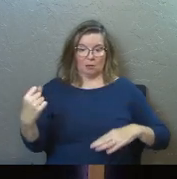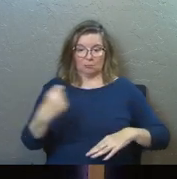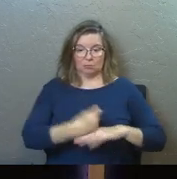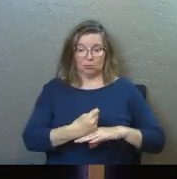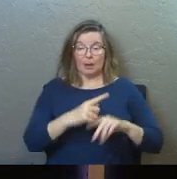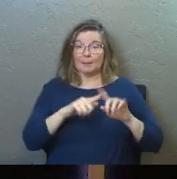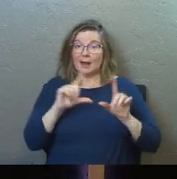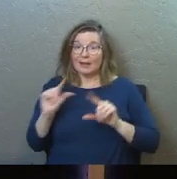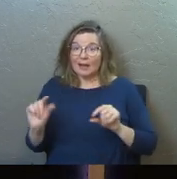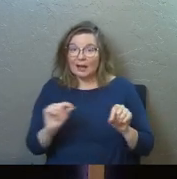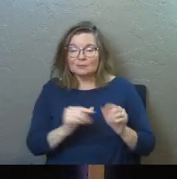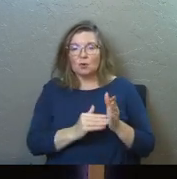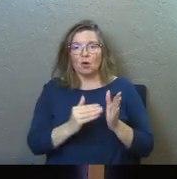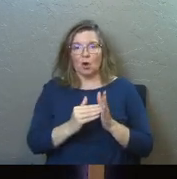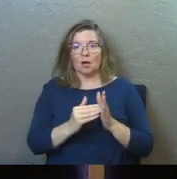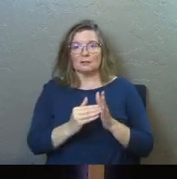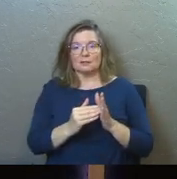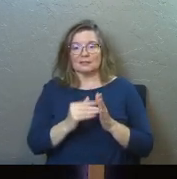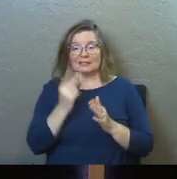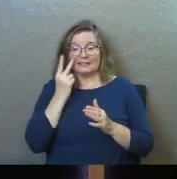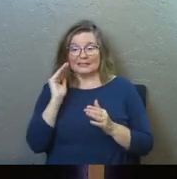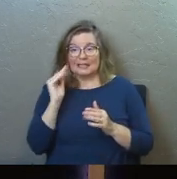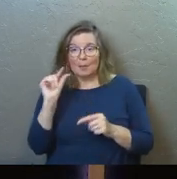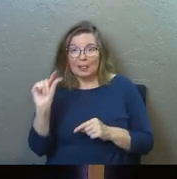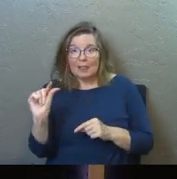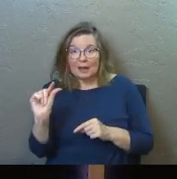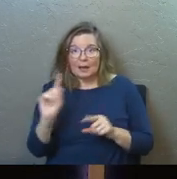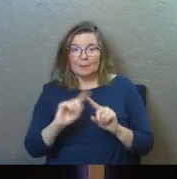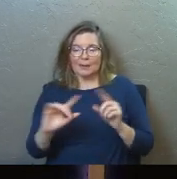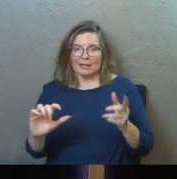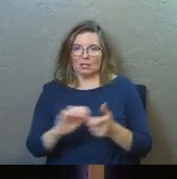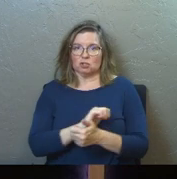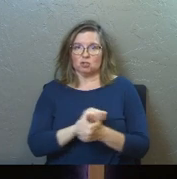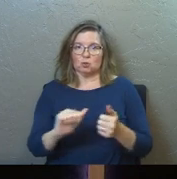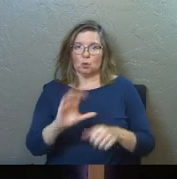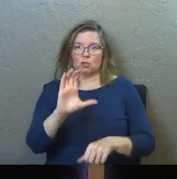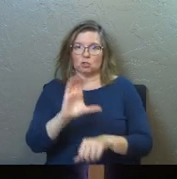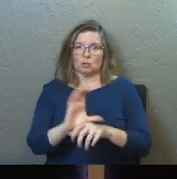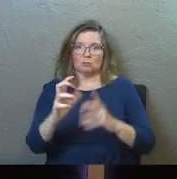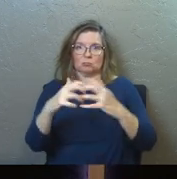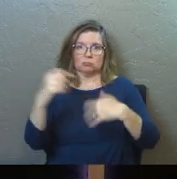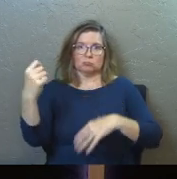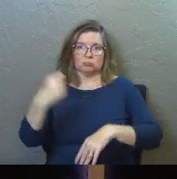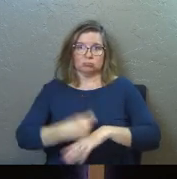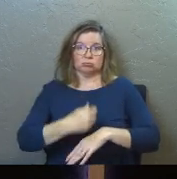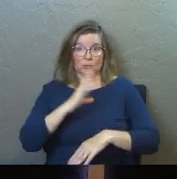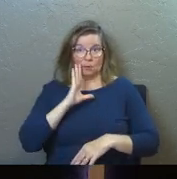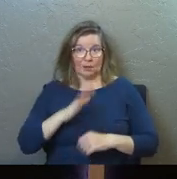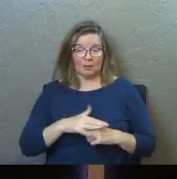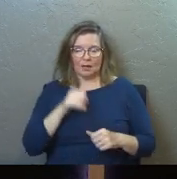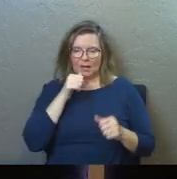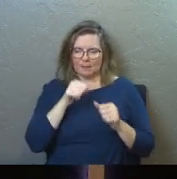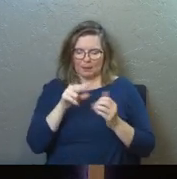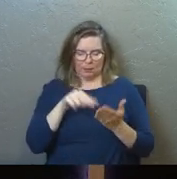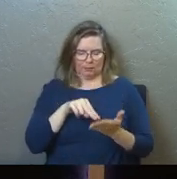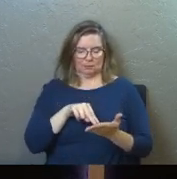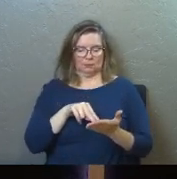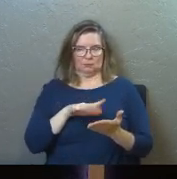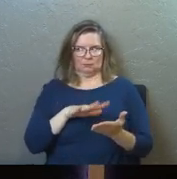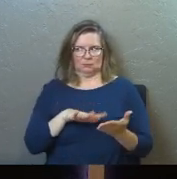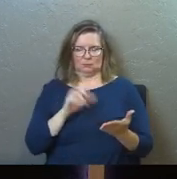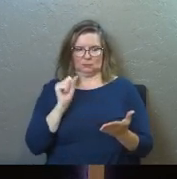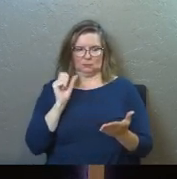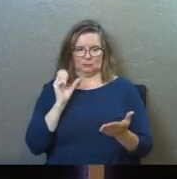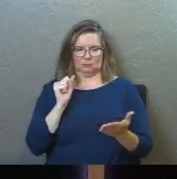Gossip, by contrast, is often perceived as a little sin, but it destroys churches. I remember reading that quote and just being